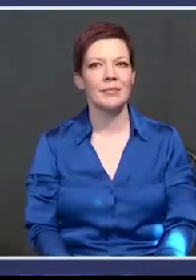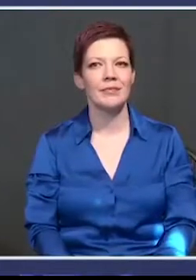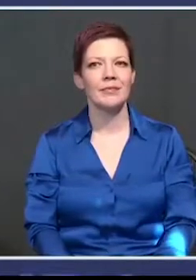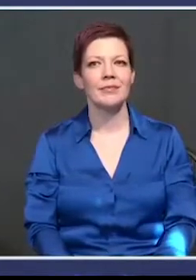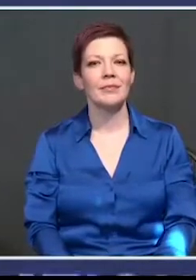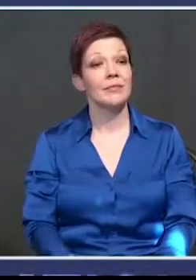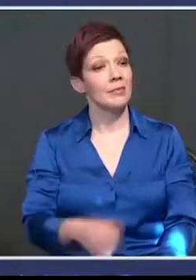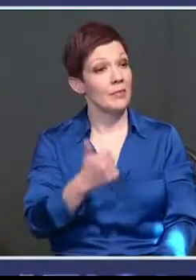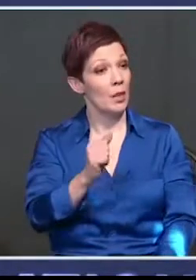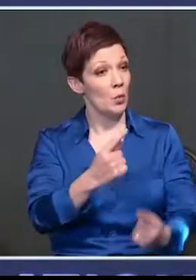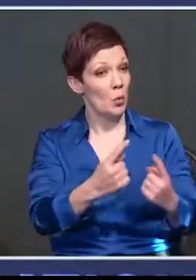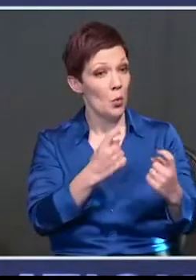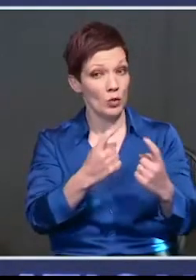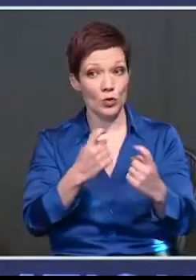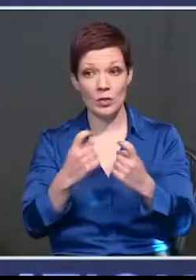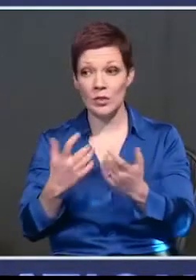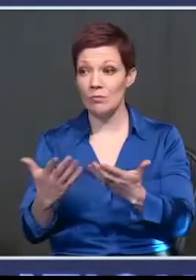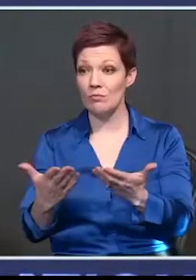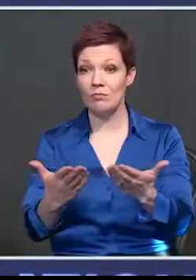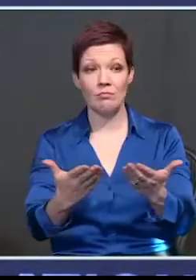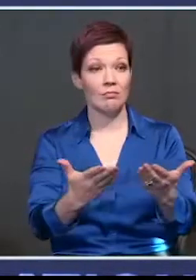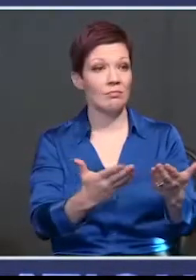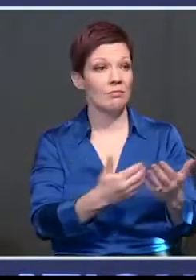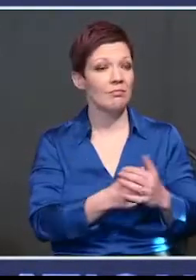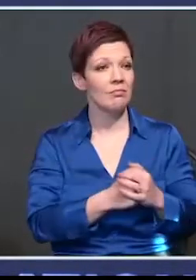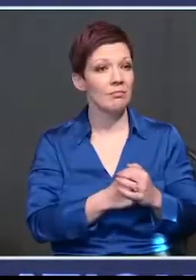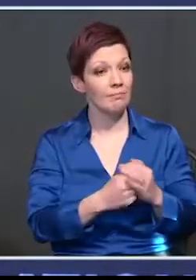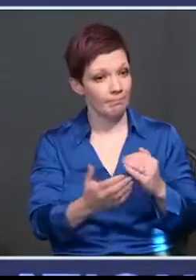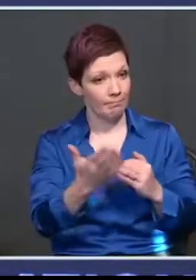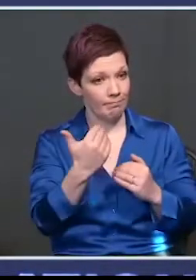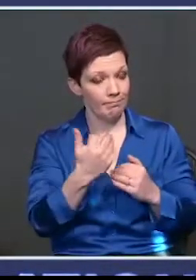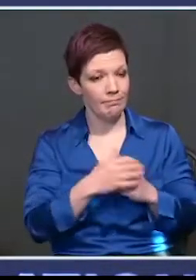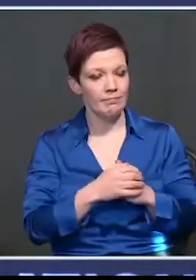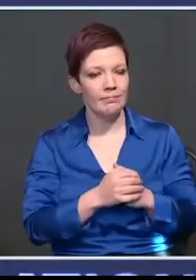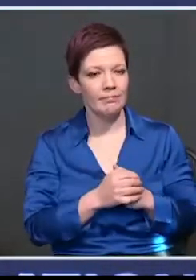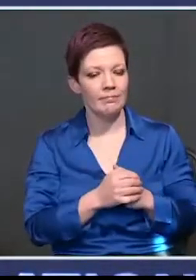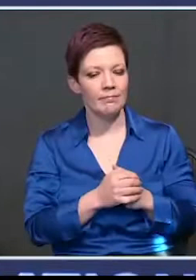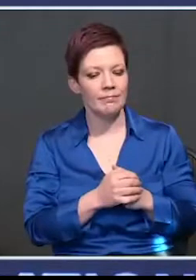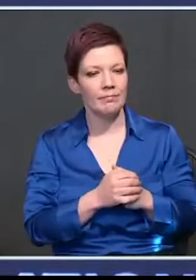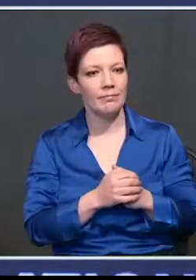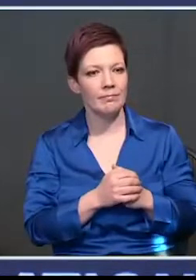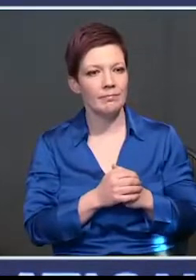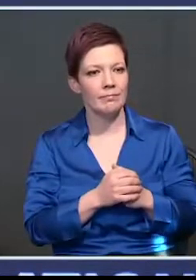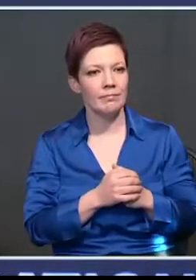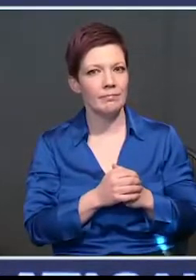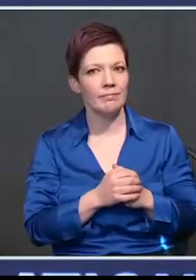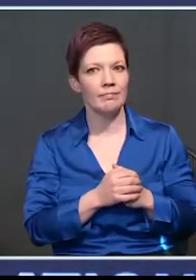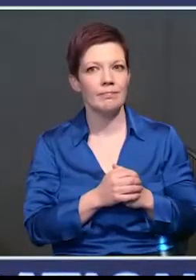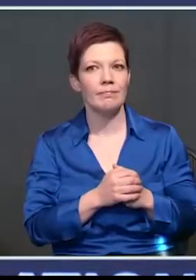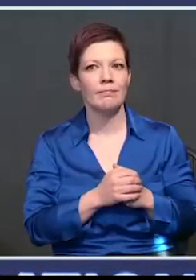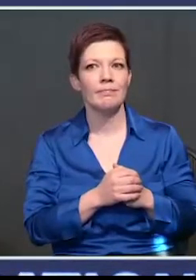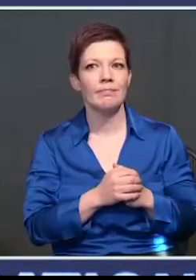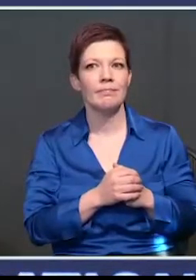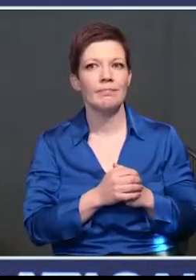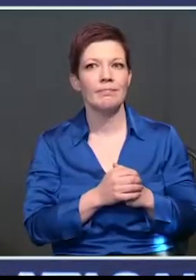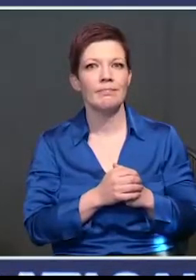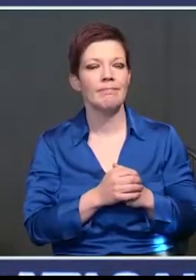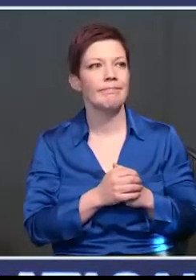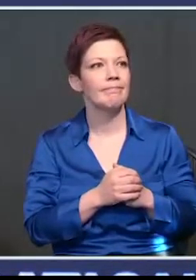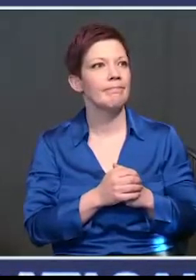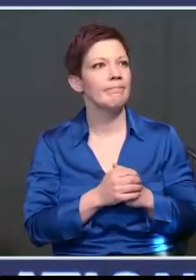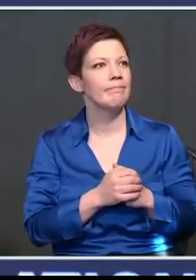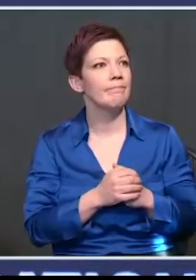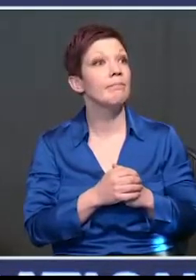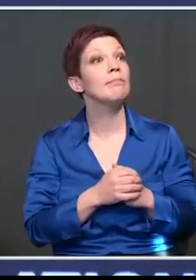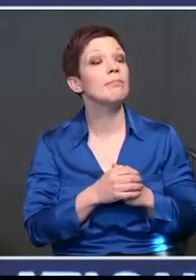Any questions, please? Question? Yes, please. President, it's clearly a success with vaccines. I'm